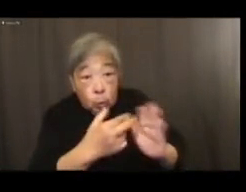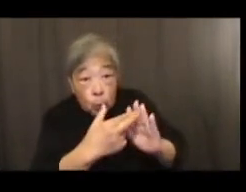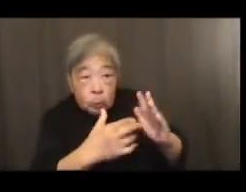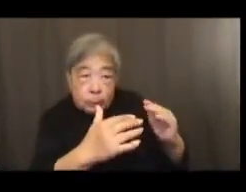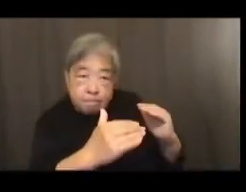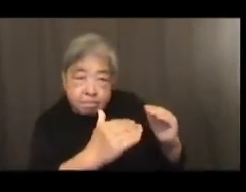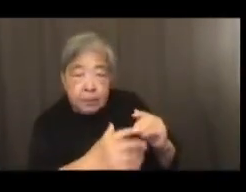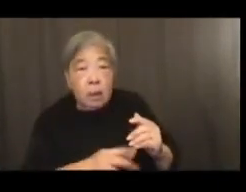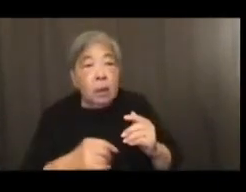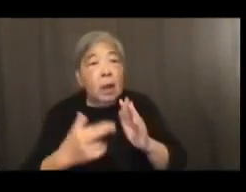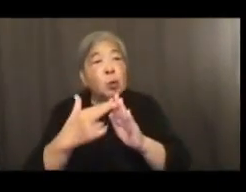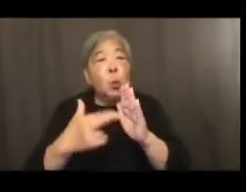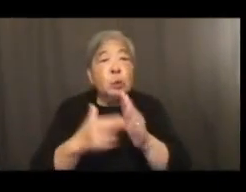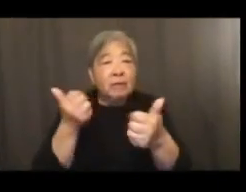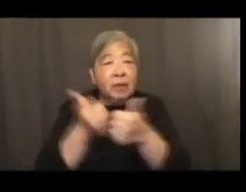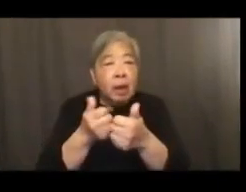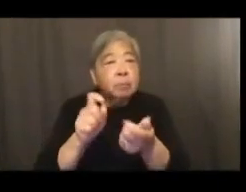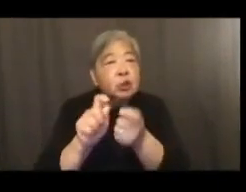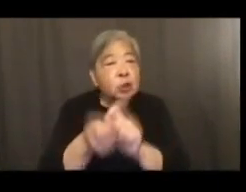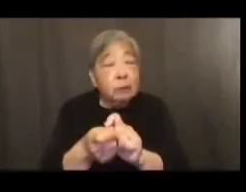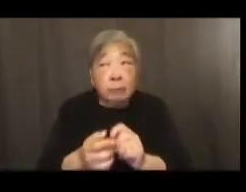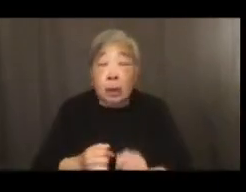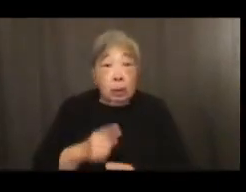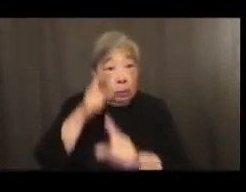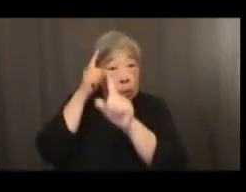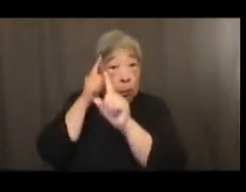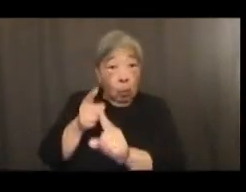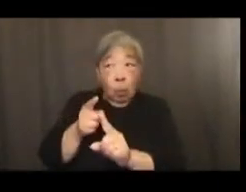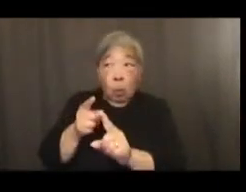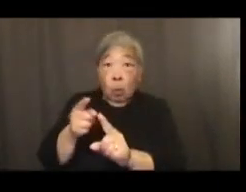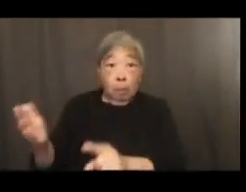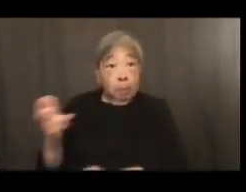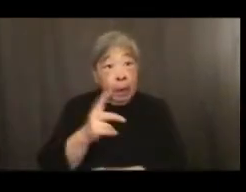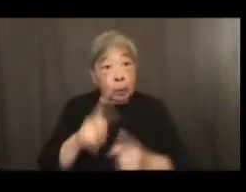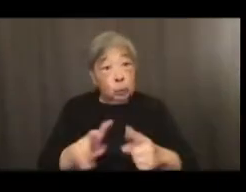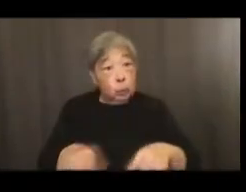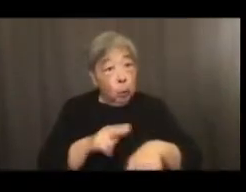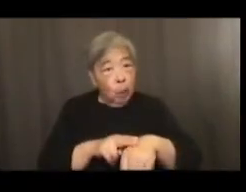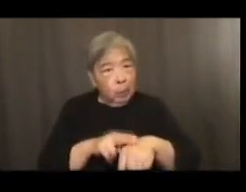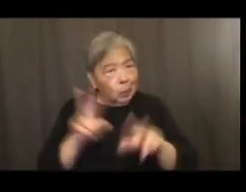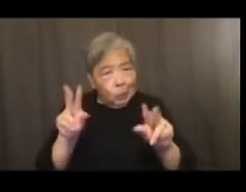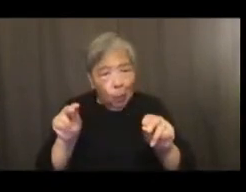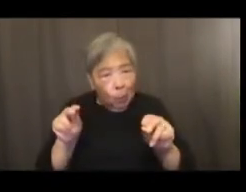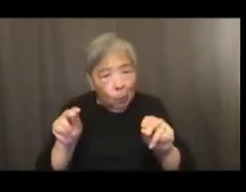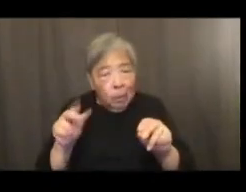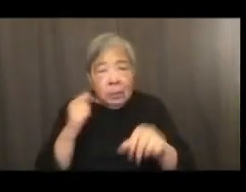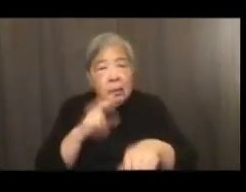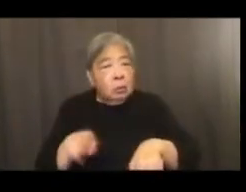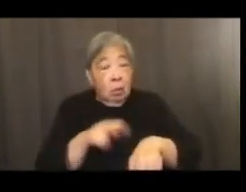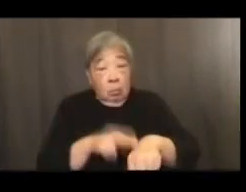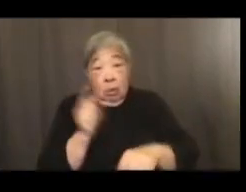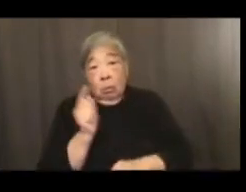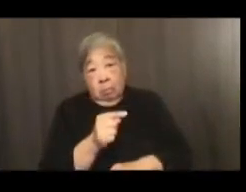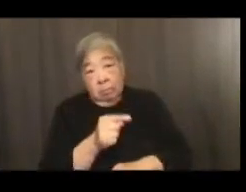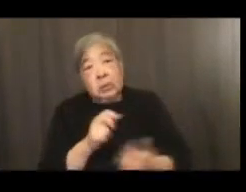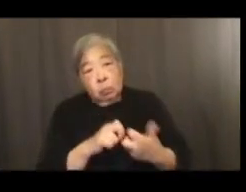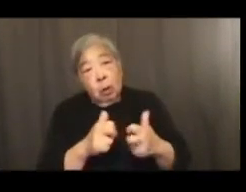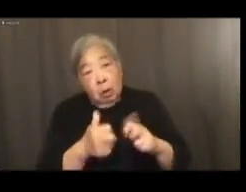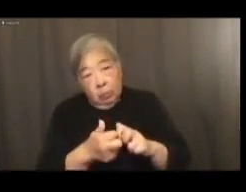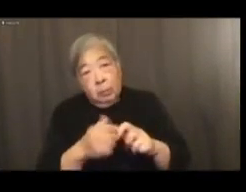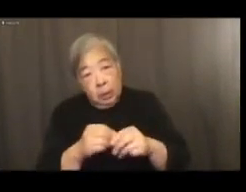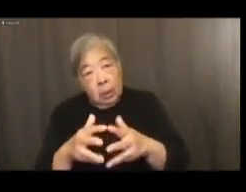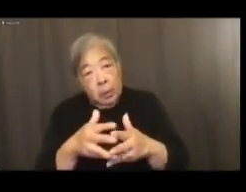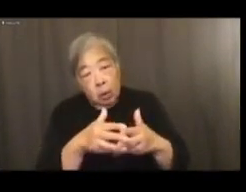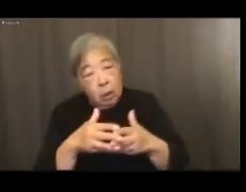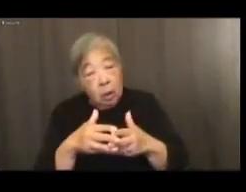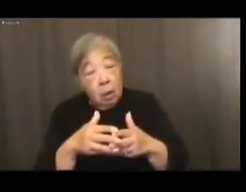game. The goal is not to get back to normal. Normal has been the problem in America. We